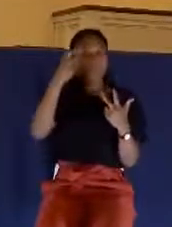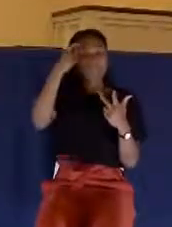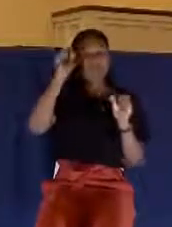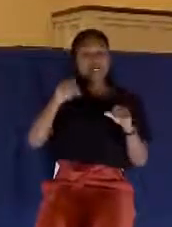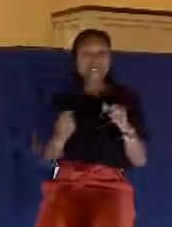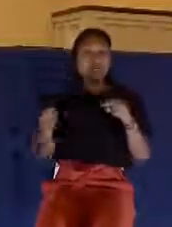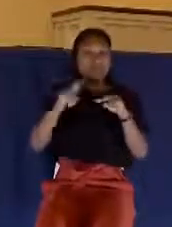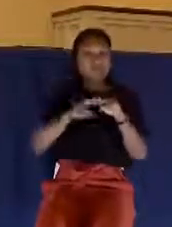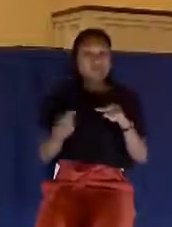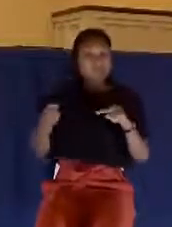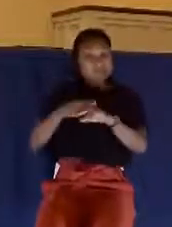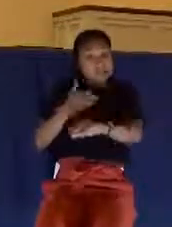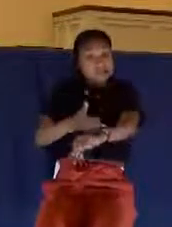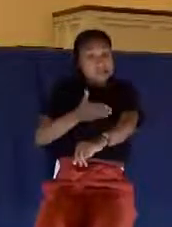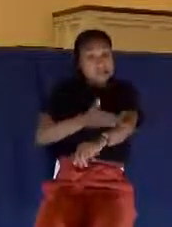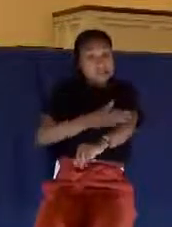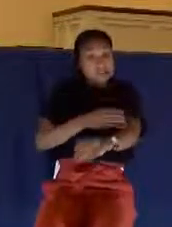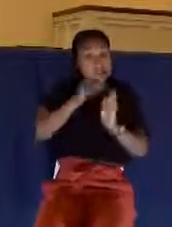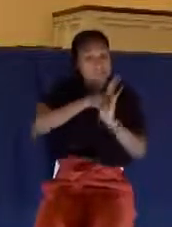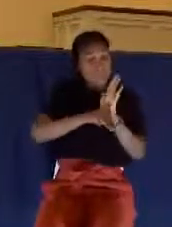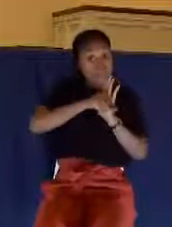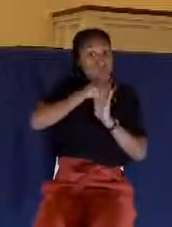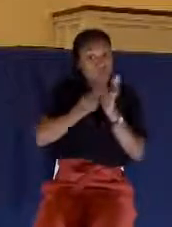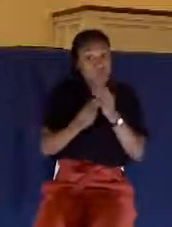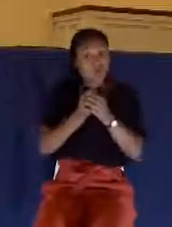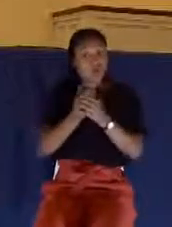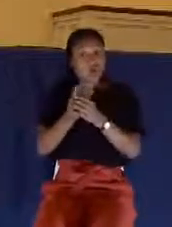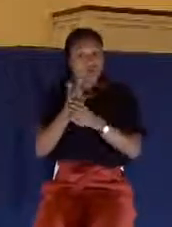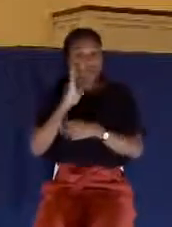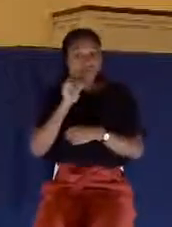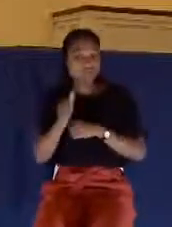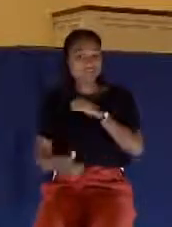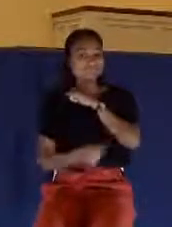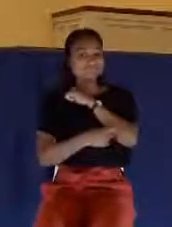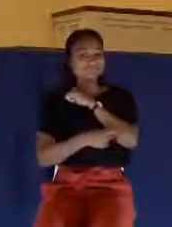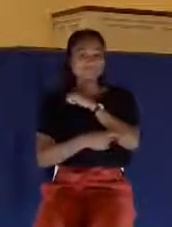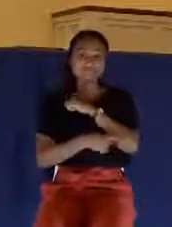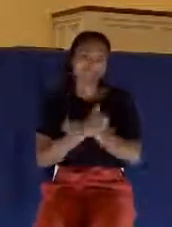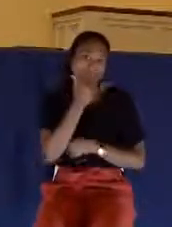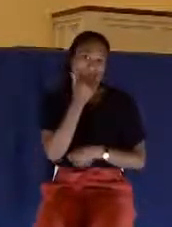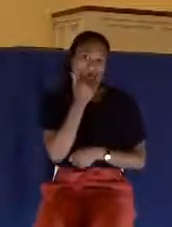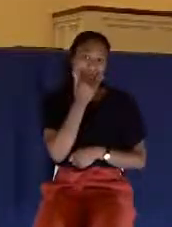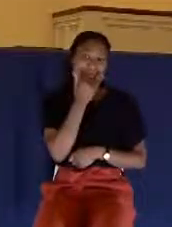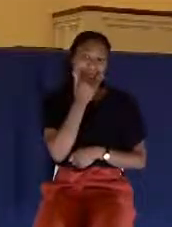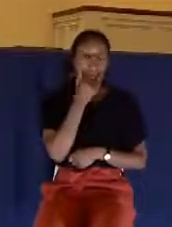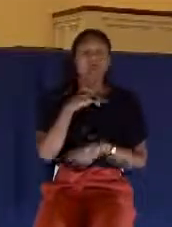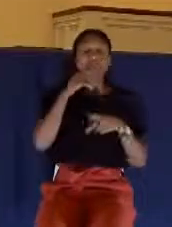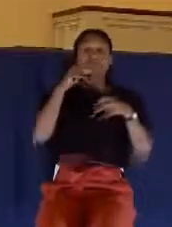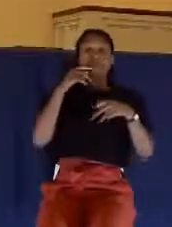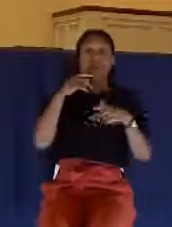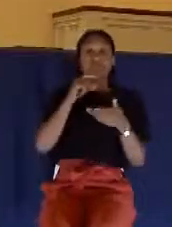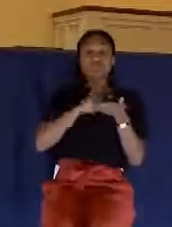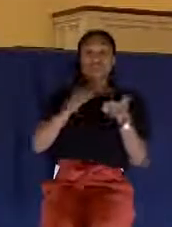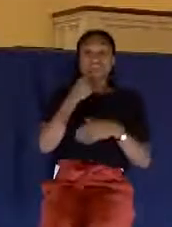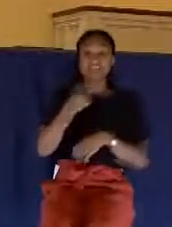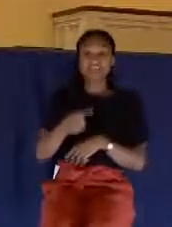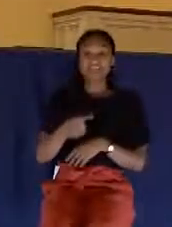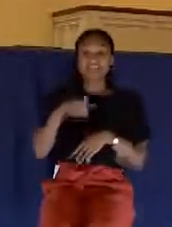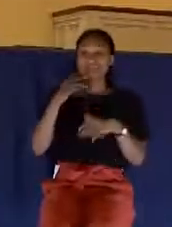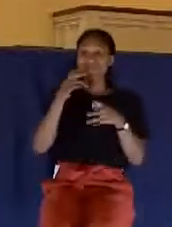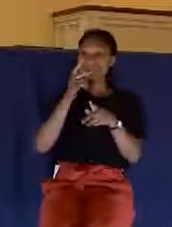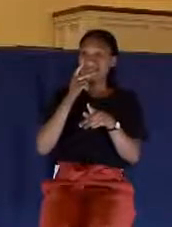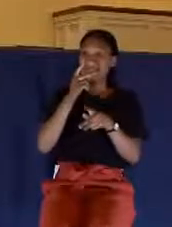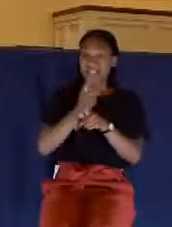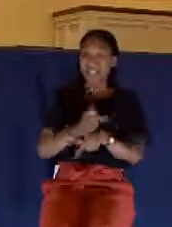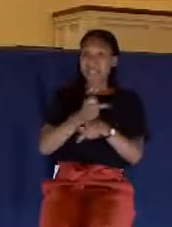Beloved, you never get to that point. Just write down in your margin 1 Corinthians 10, 12, let him who thinks he stands take heed lest he what?